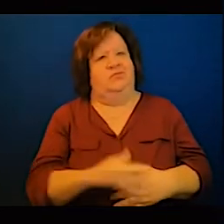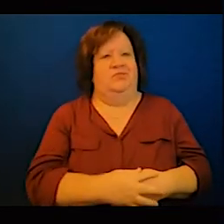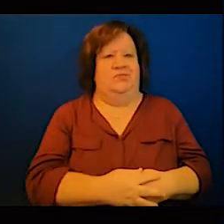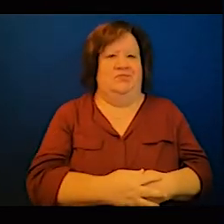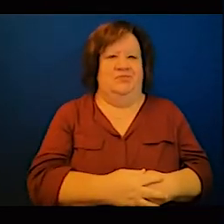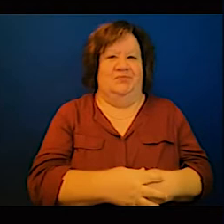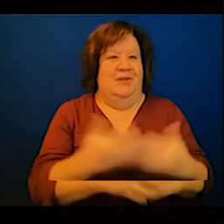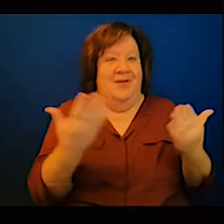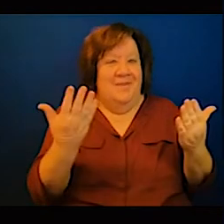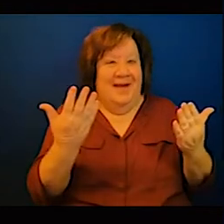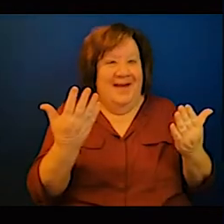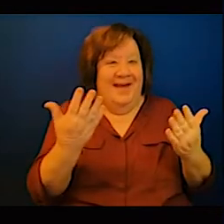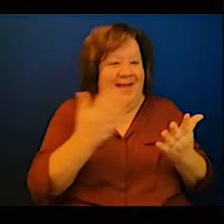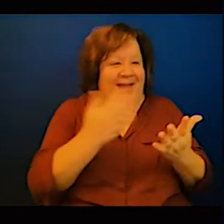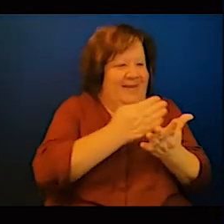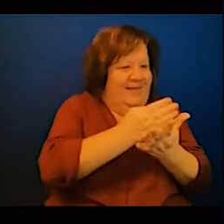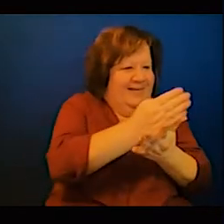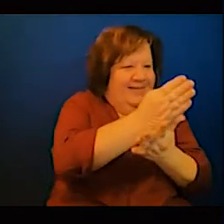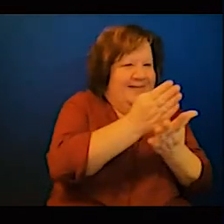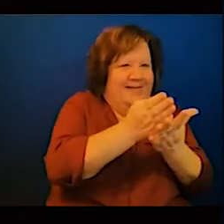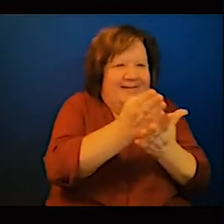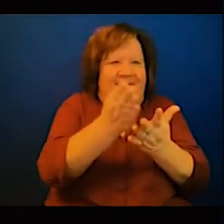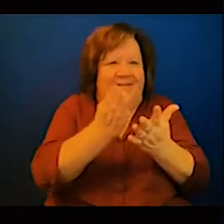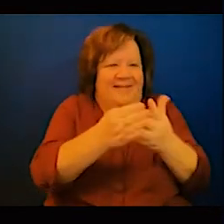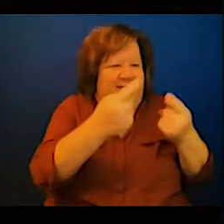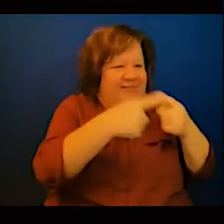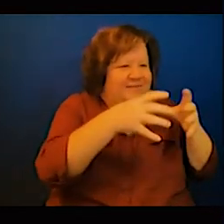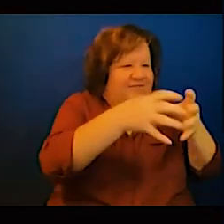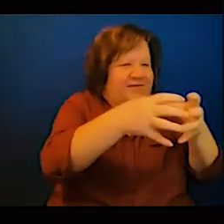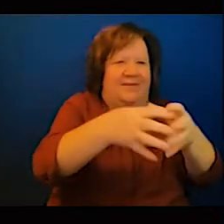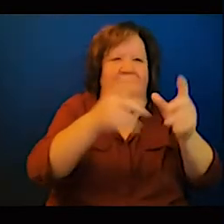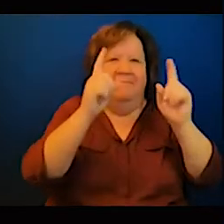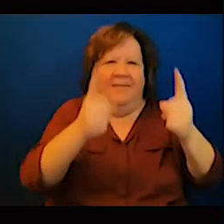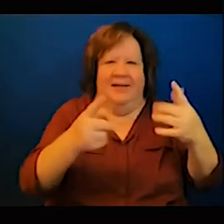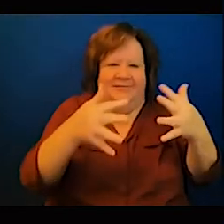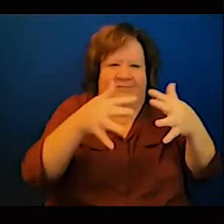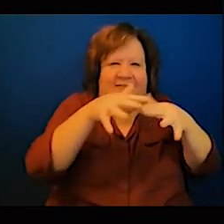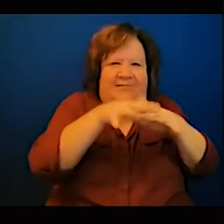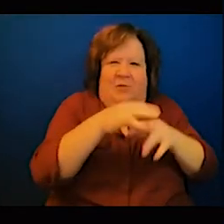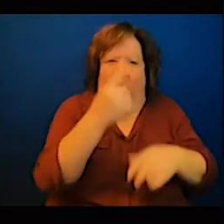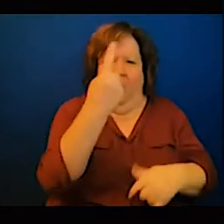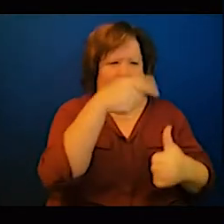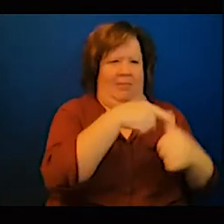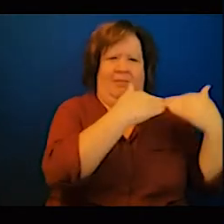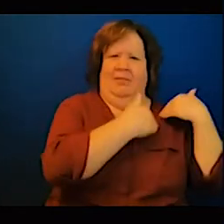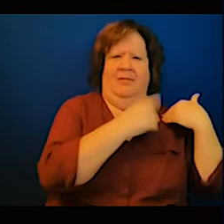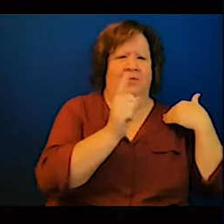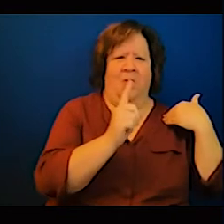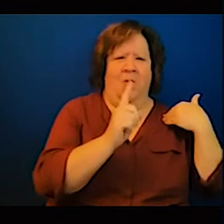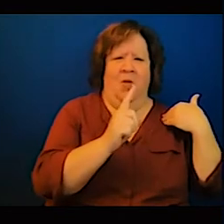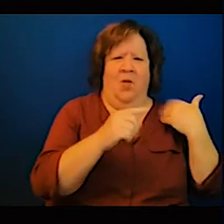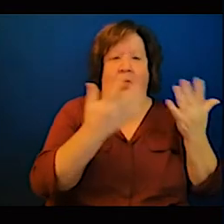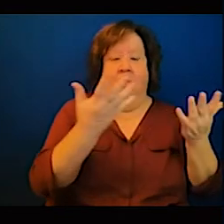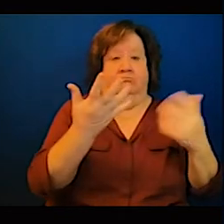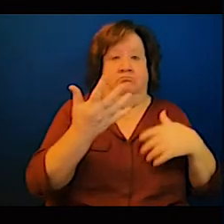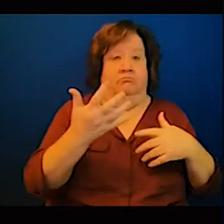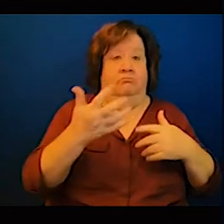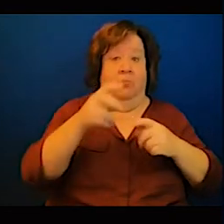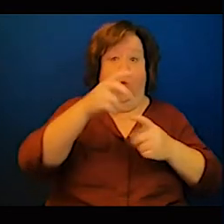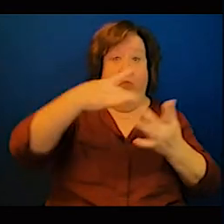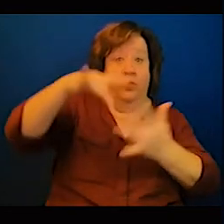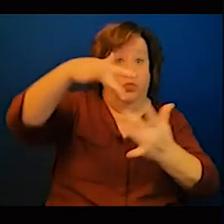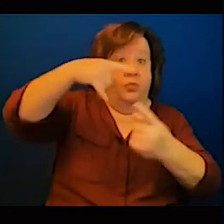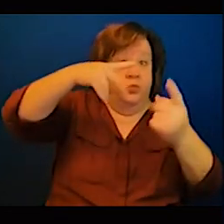and these are sectors that are responsible to put mechanisms visibility communications and to be able to inform the respective